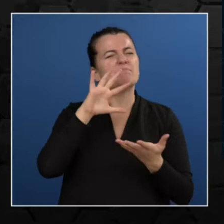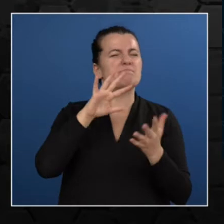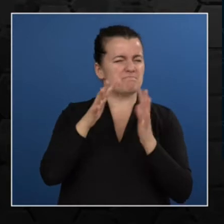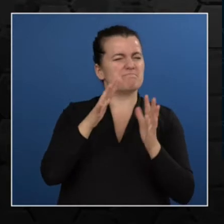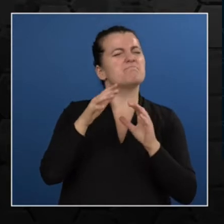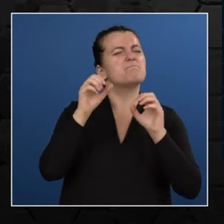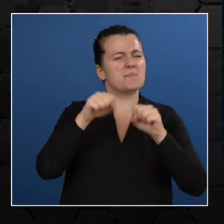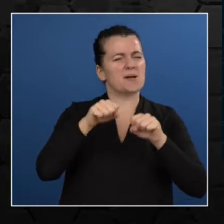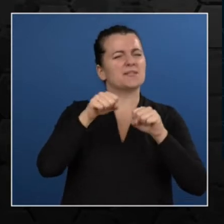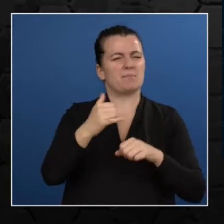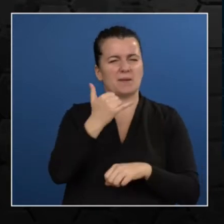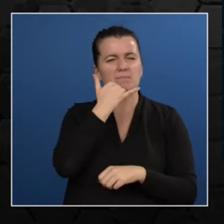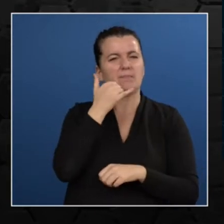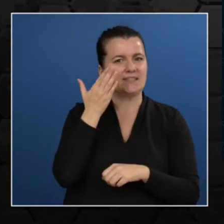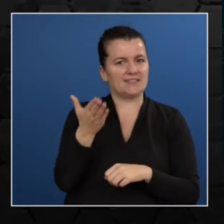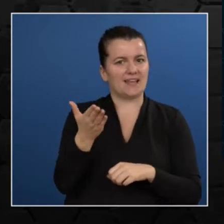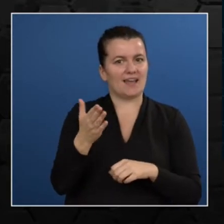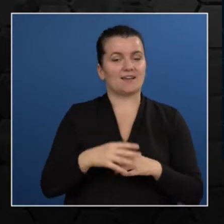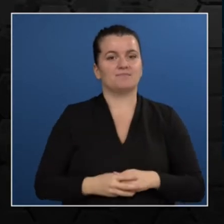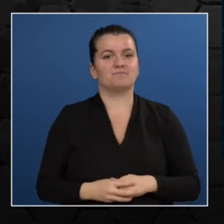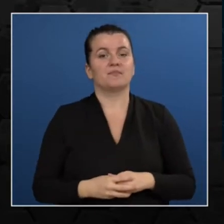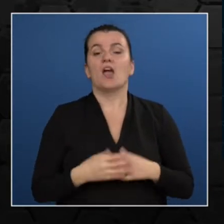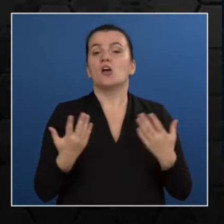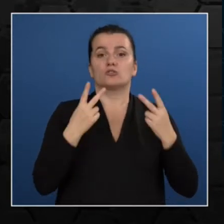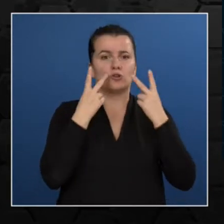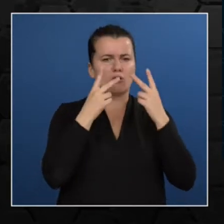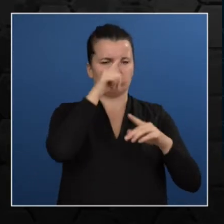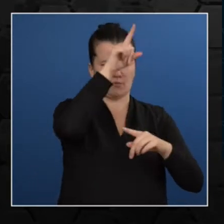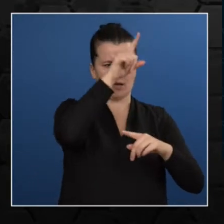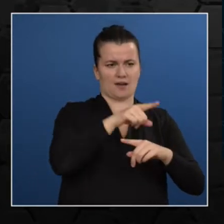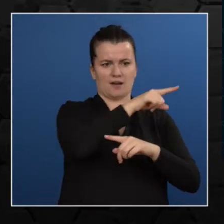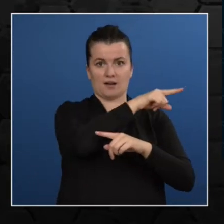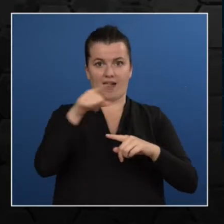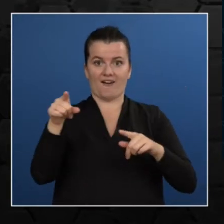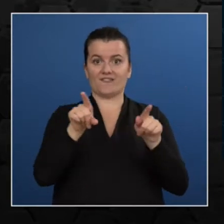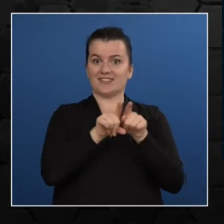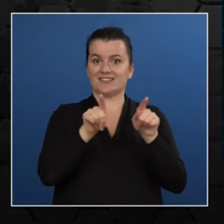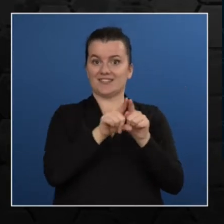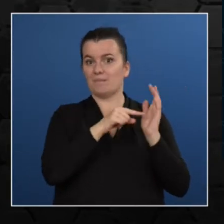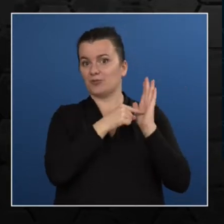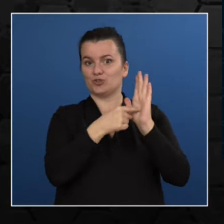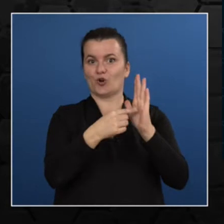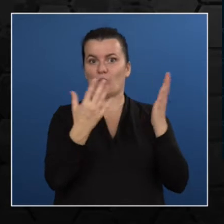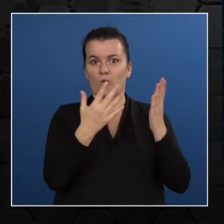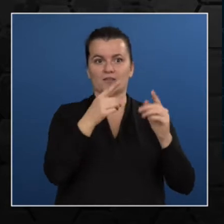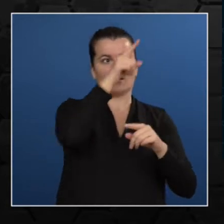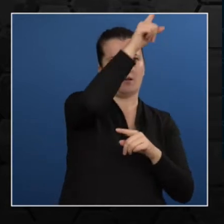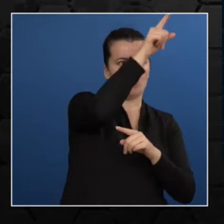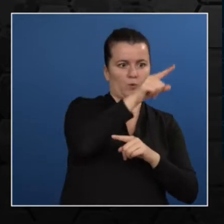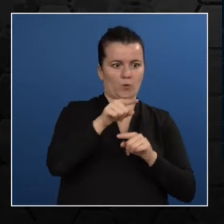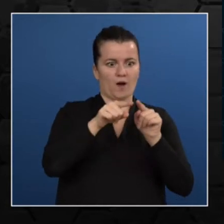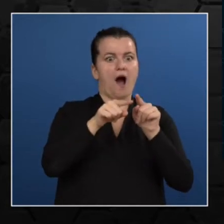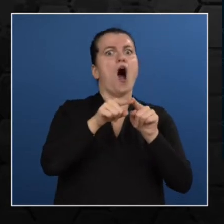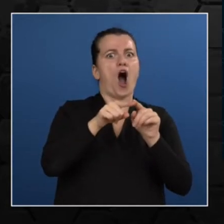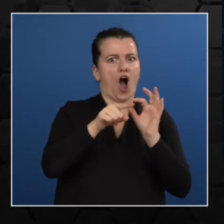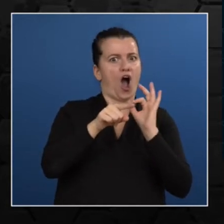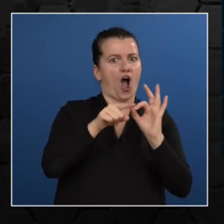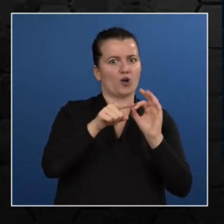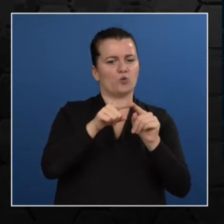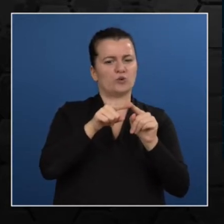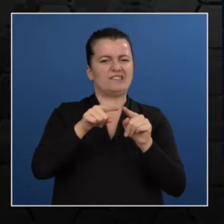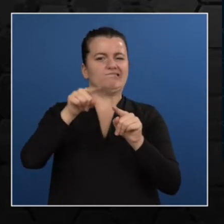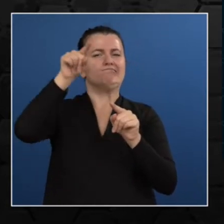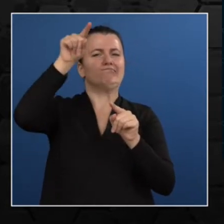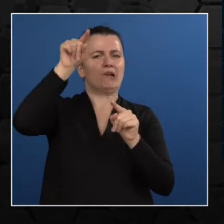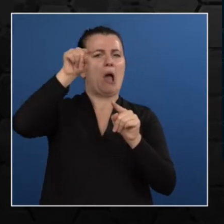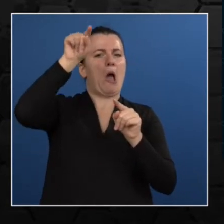of a graph. So we need to find the local minimum of this graph. So first, we are going to start at a